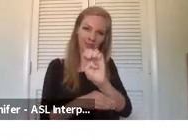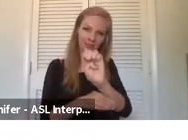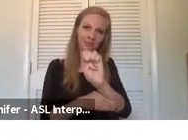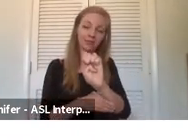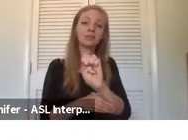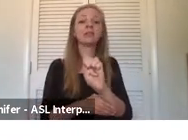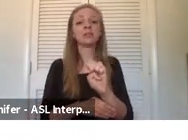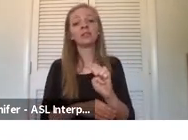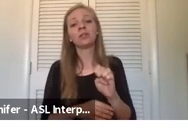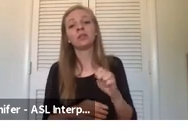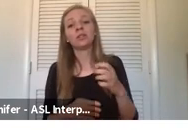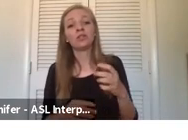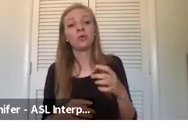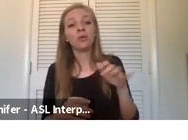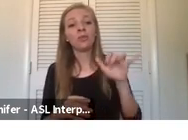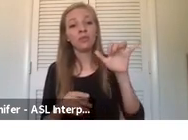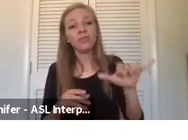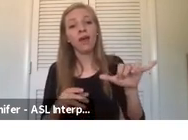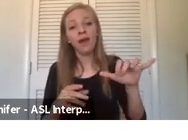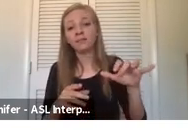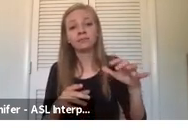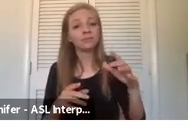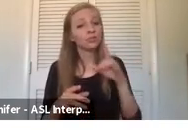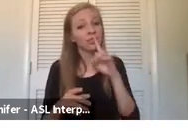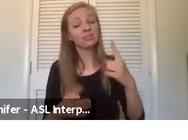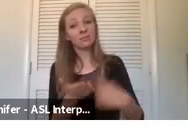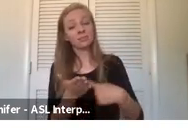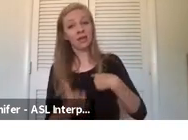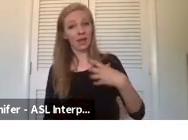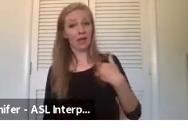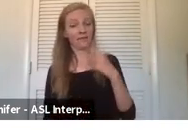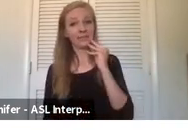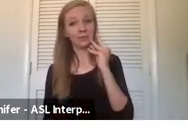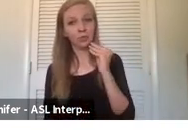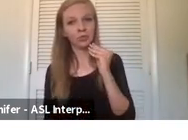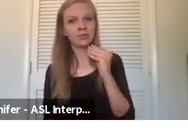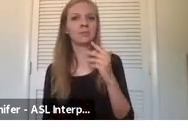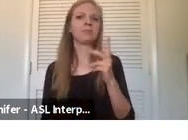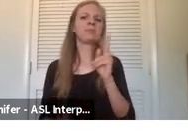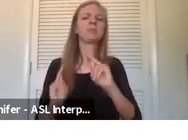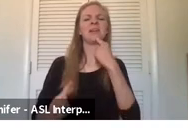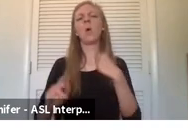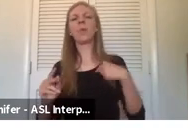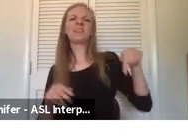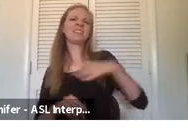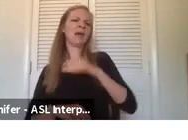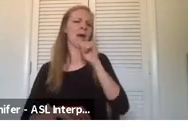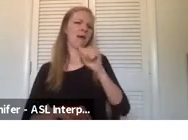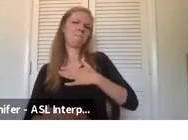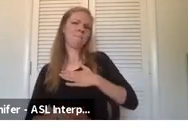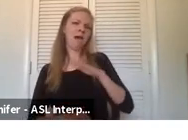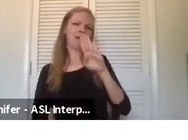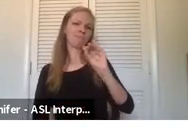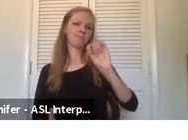renting. So I've had personal experiences where people have told me, well, this isn't my building. We don't have, it's not our responsibility